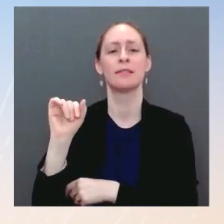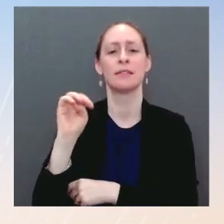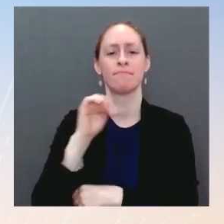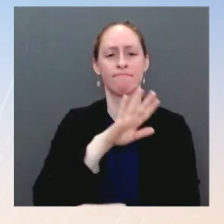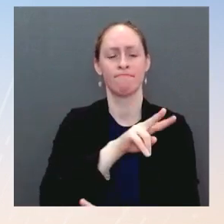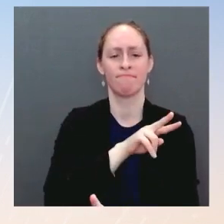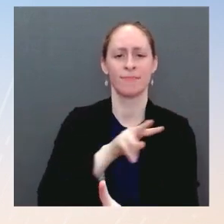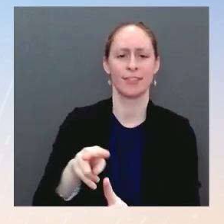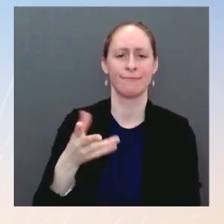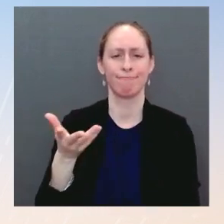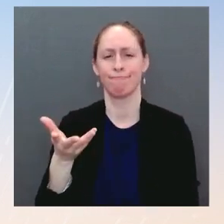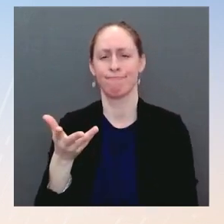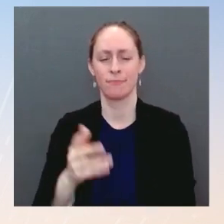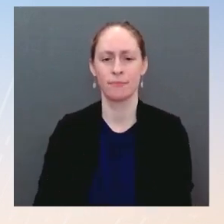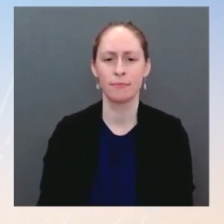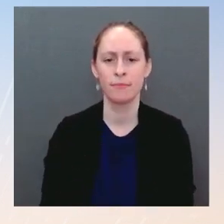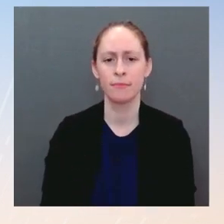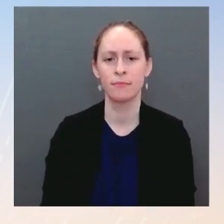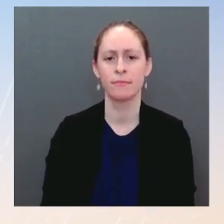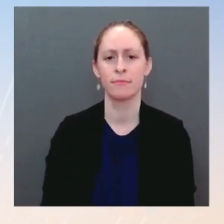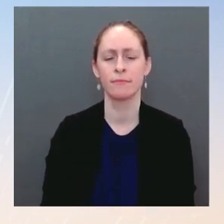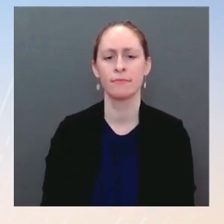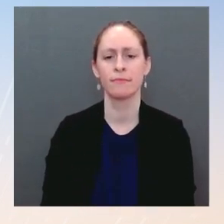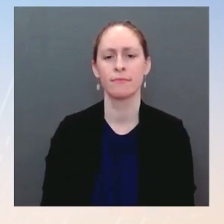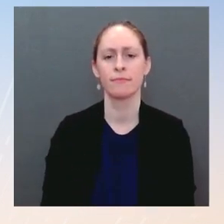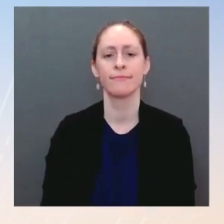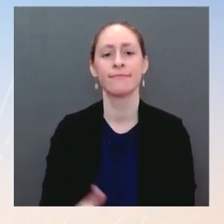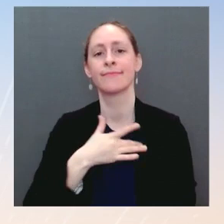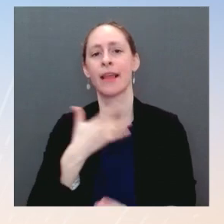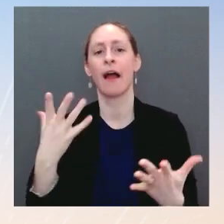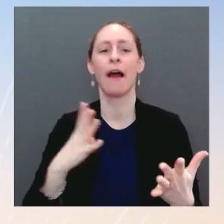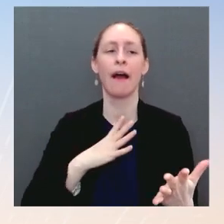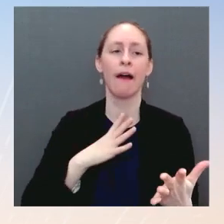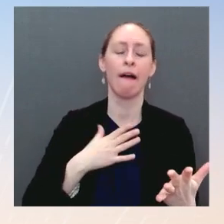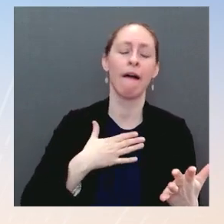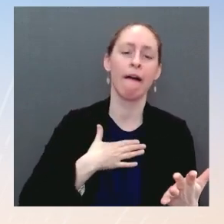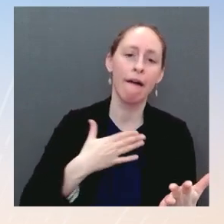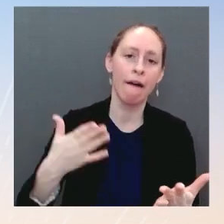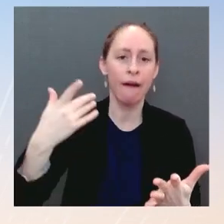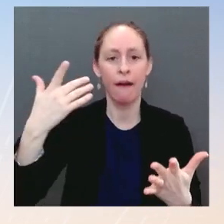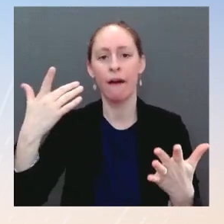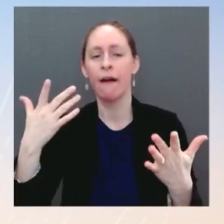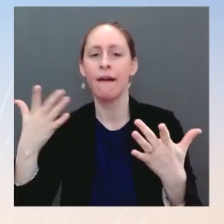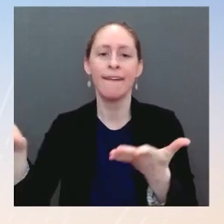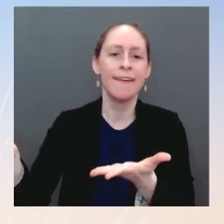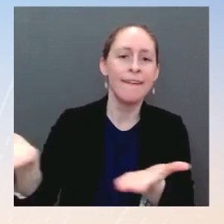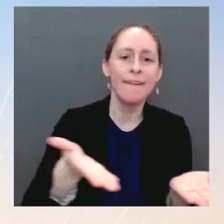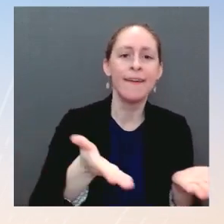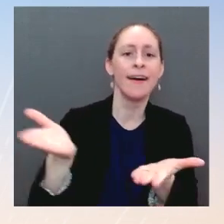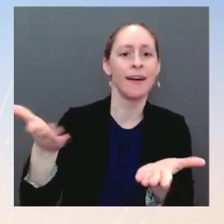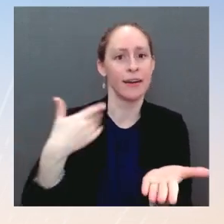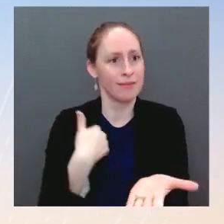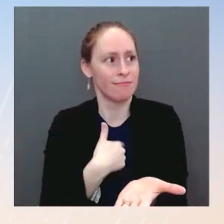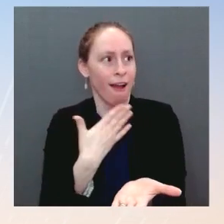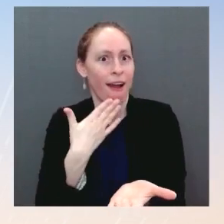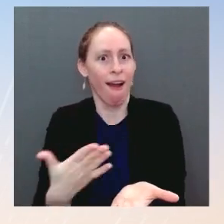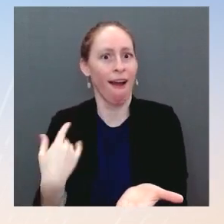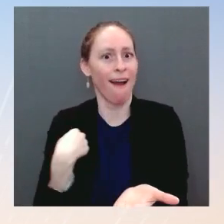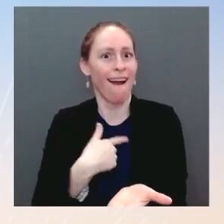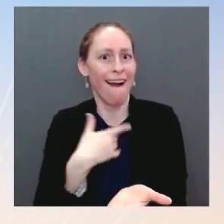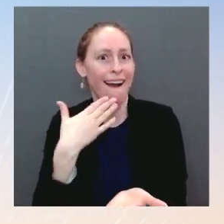or something like that. What do you say to people who are saying that that is an inappropriate way to